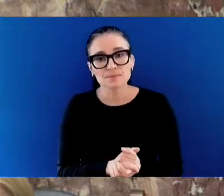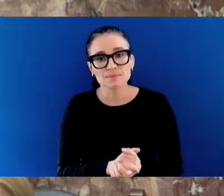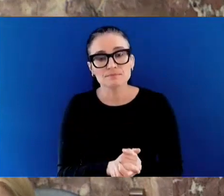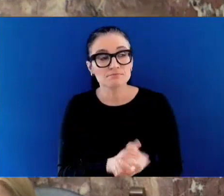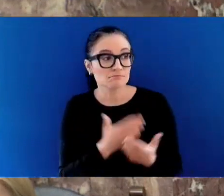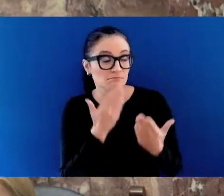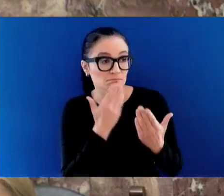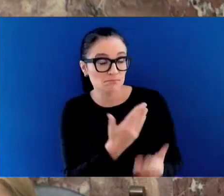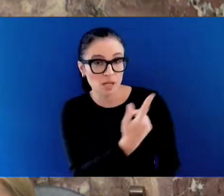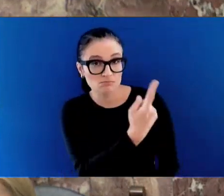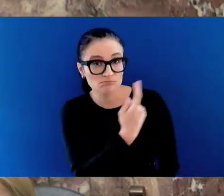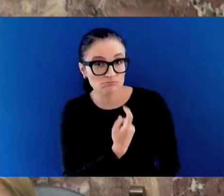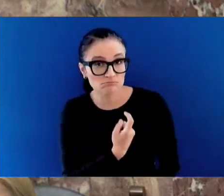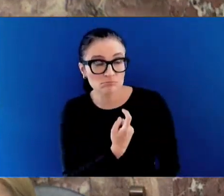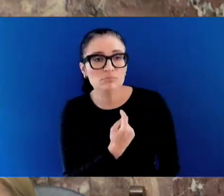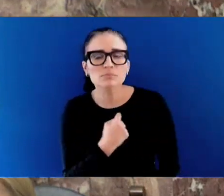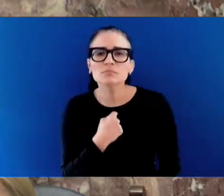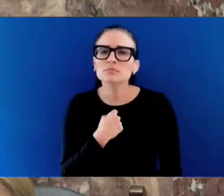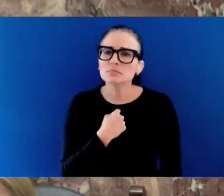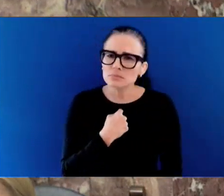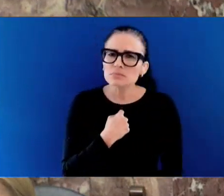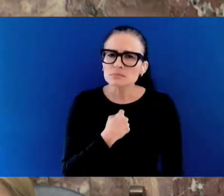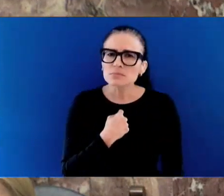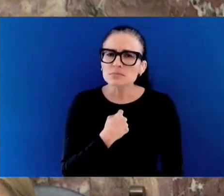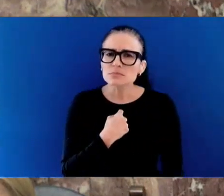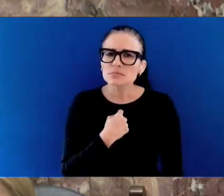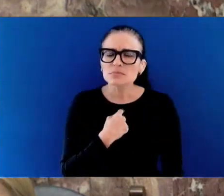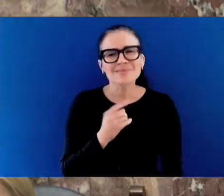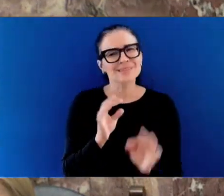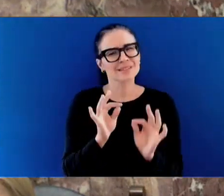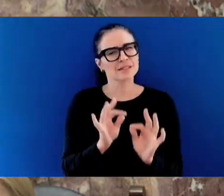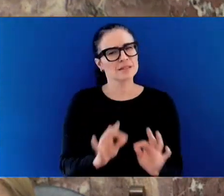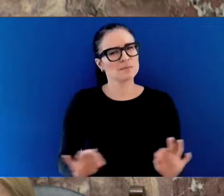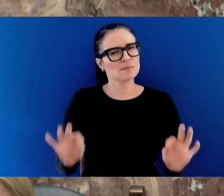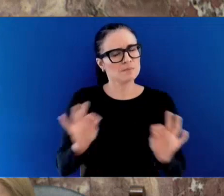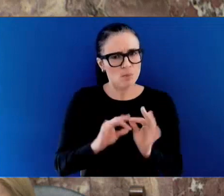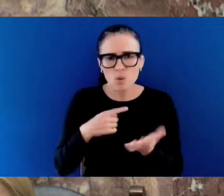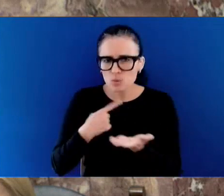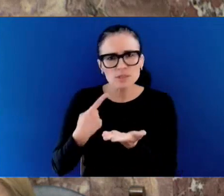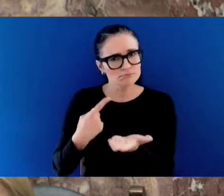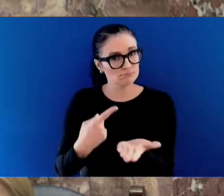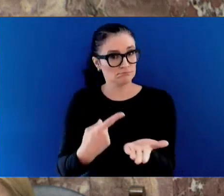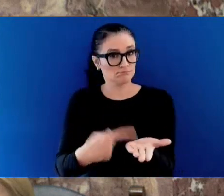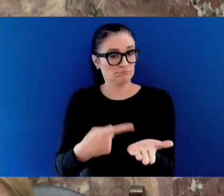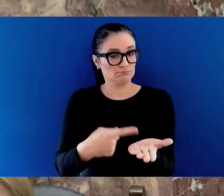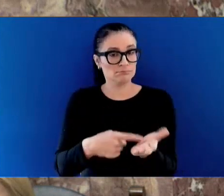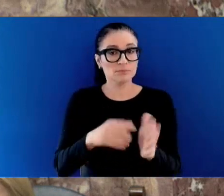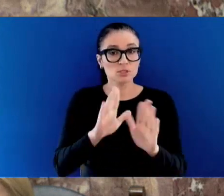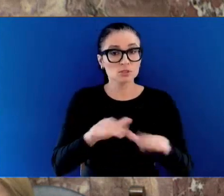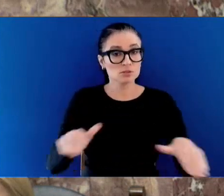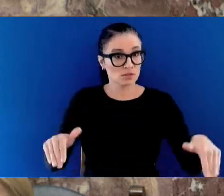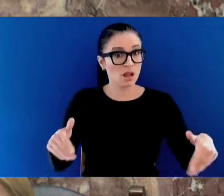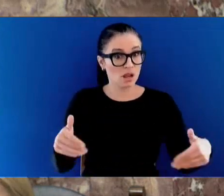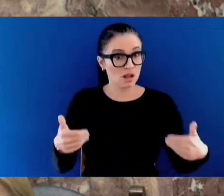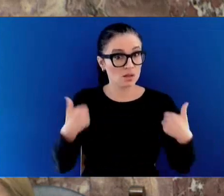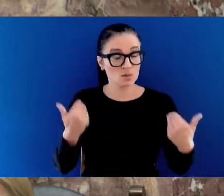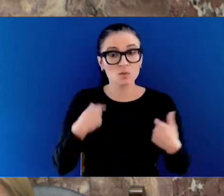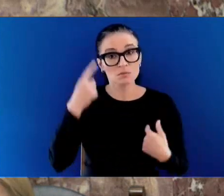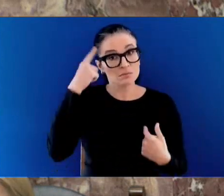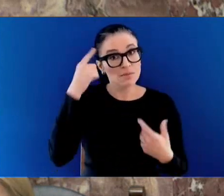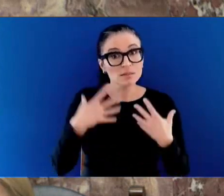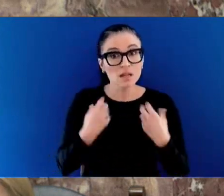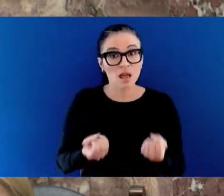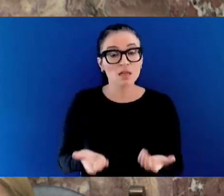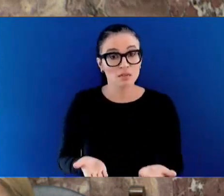we do take opportunities to talk about child and youth mental health when we are in this place. We, of course, are